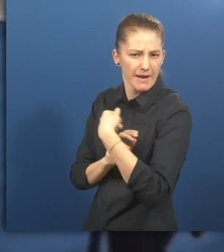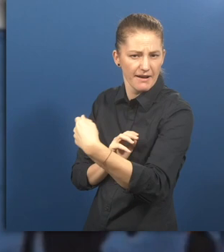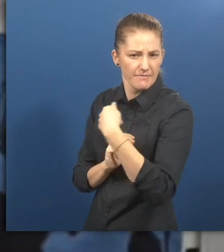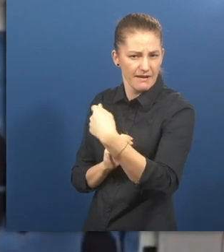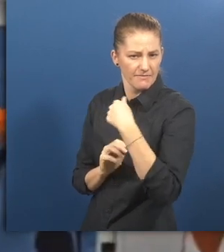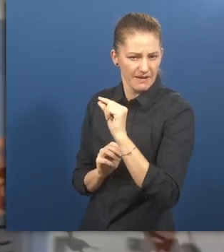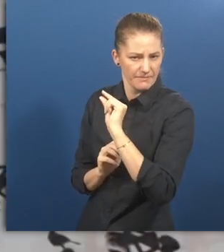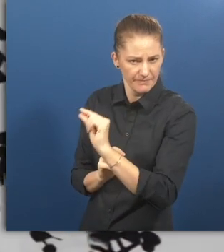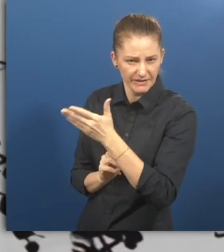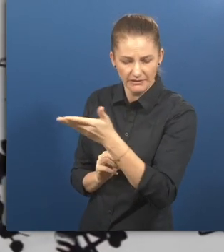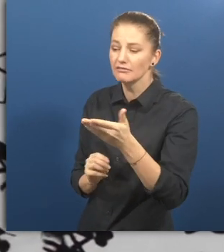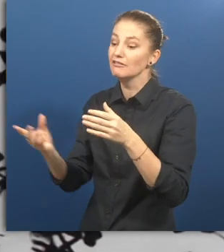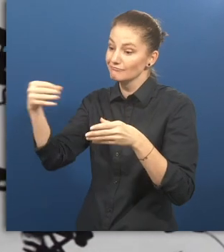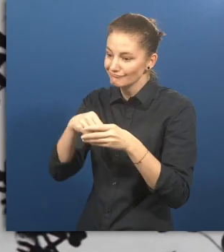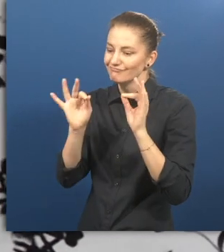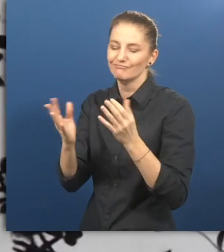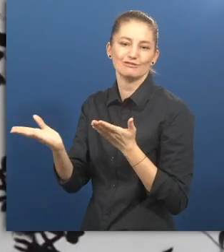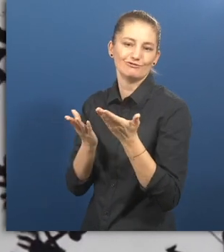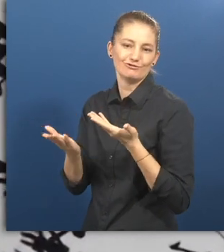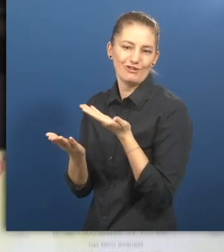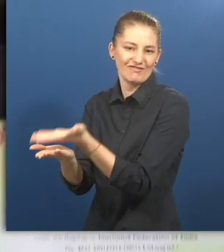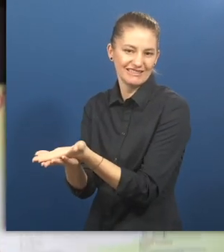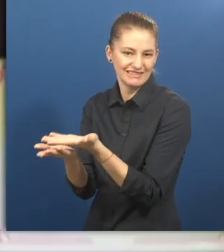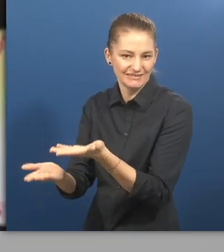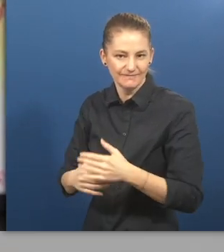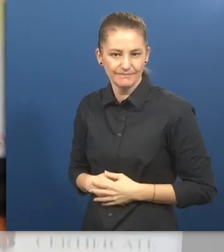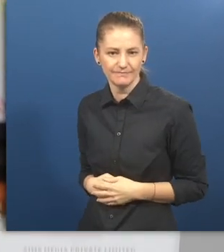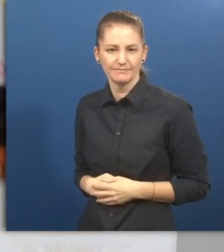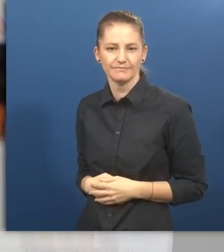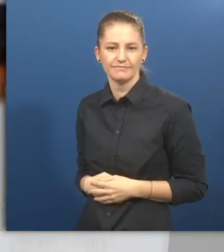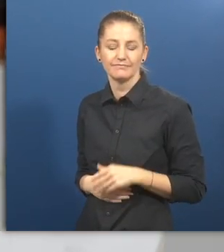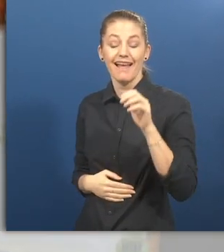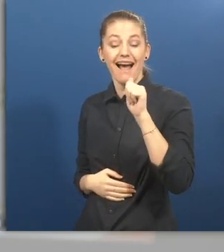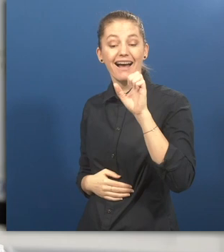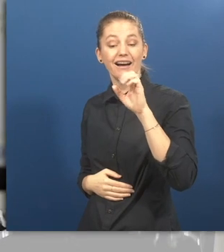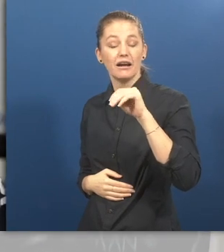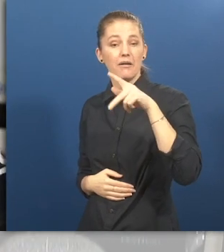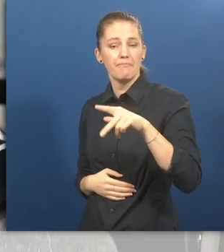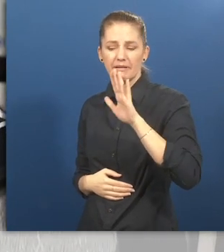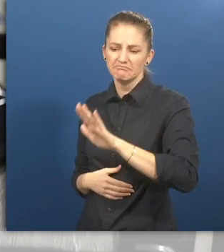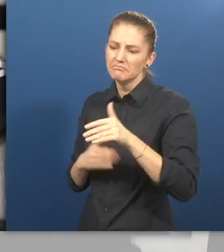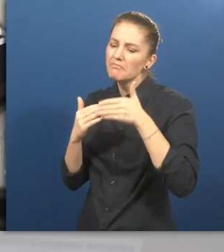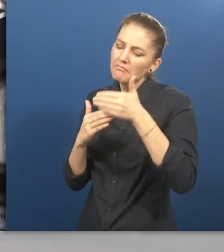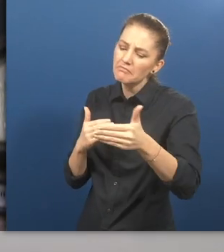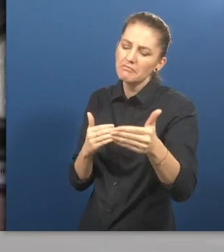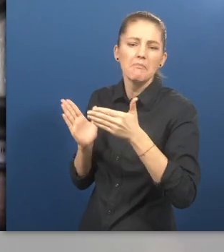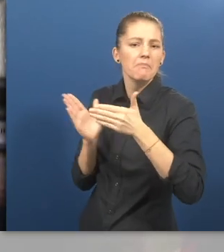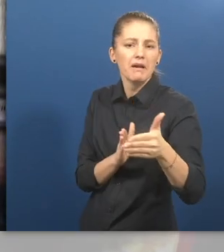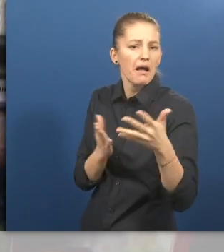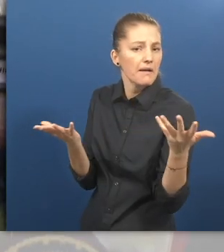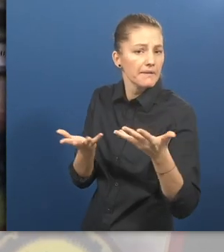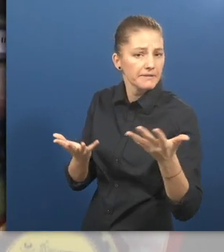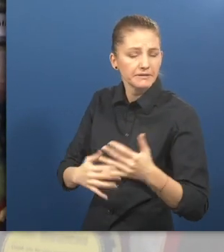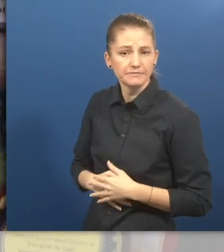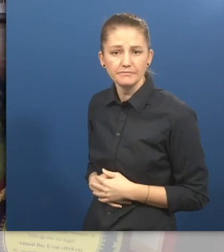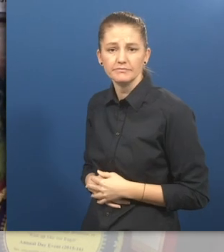we can offer a customized service at minimal cost. What is next for AEMP? Diplomas and